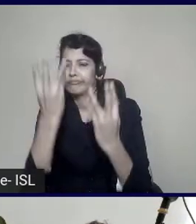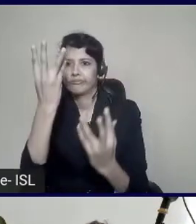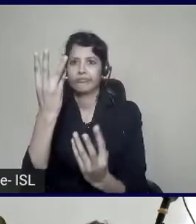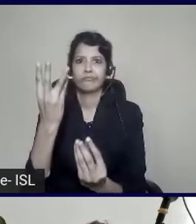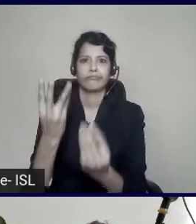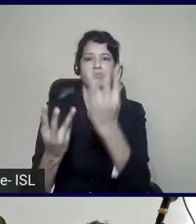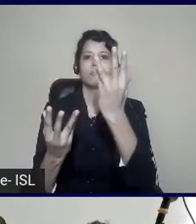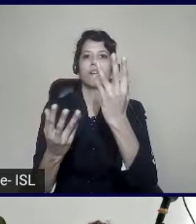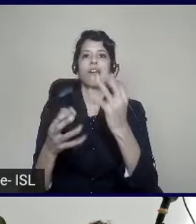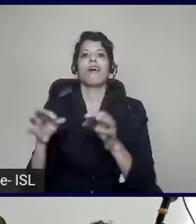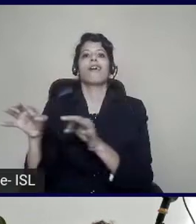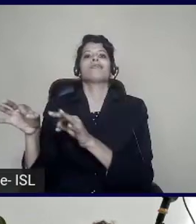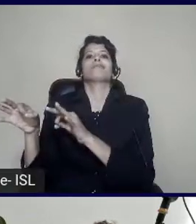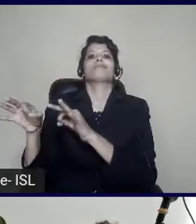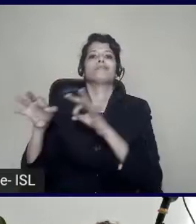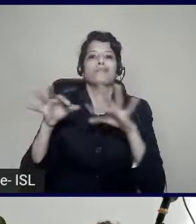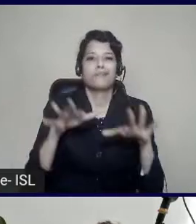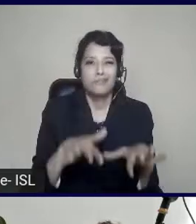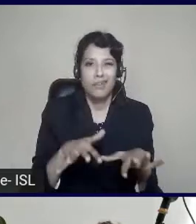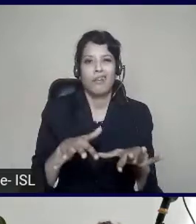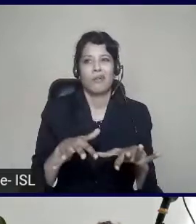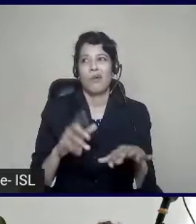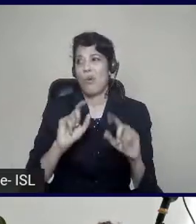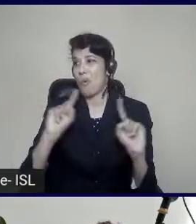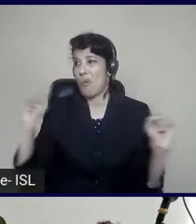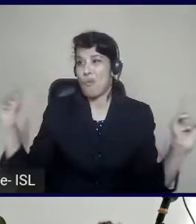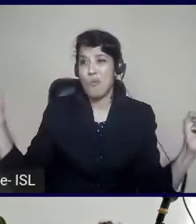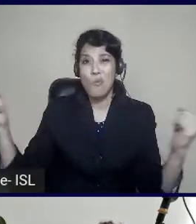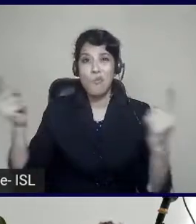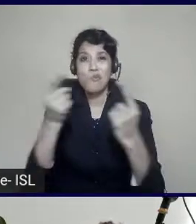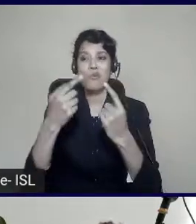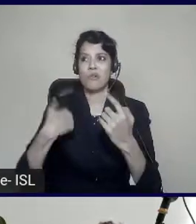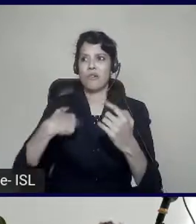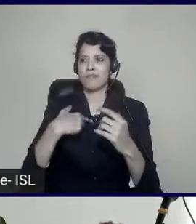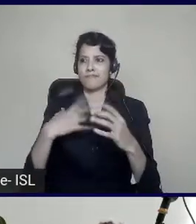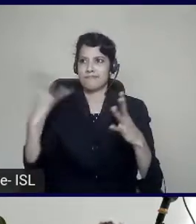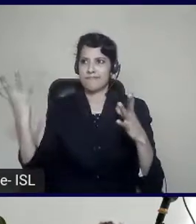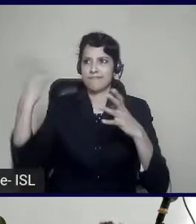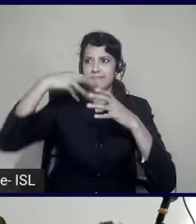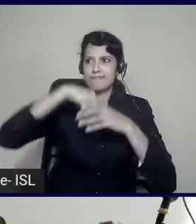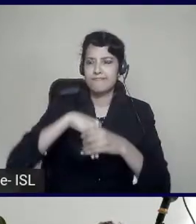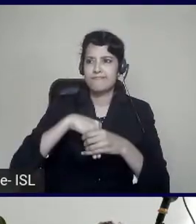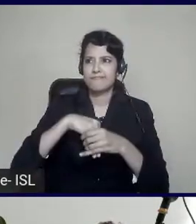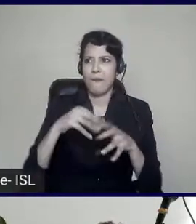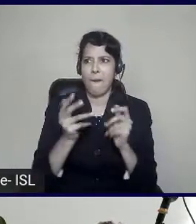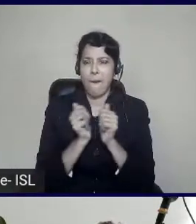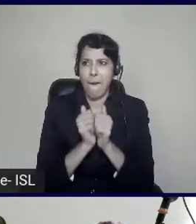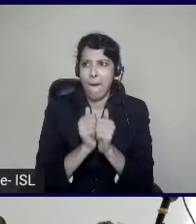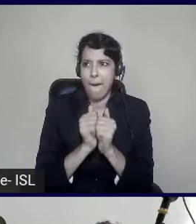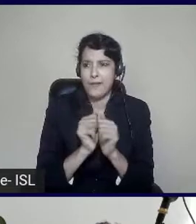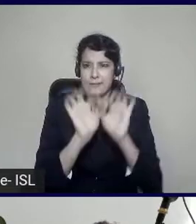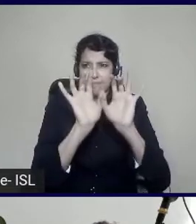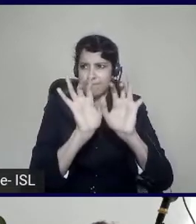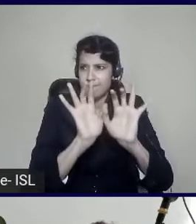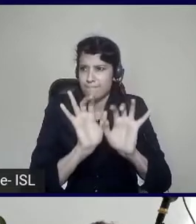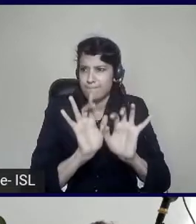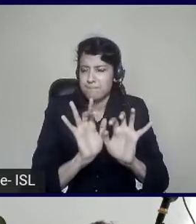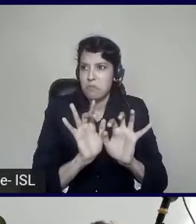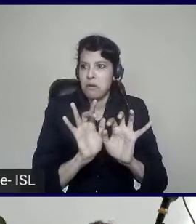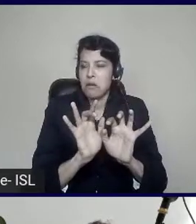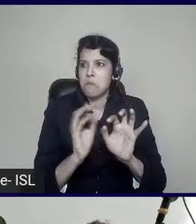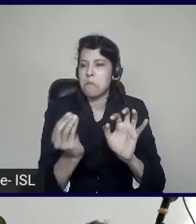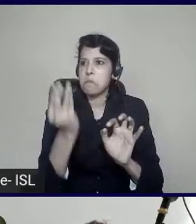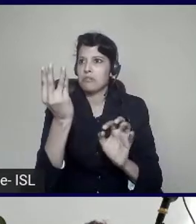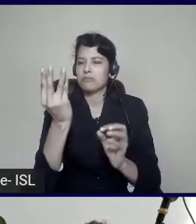So what we've noticed is if you don't fix accessibility in the beginning stages of your application, and cater for all of your users,